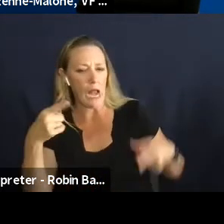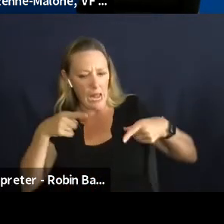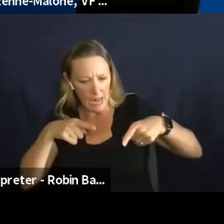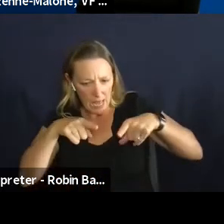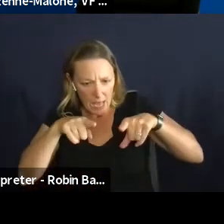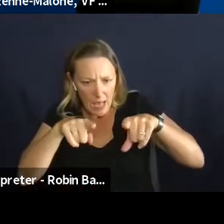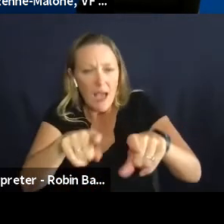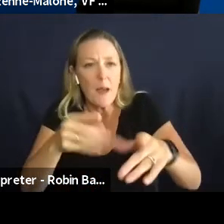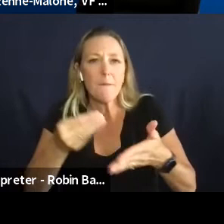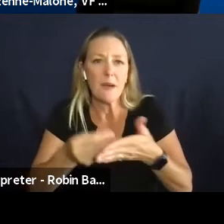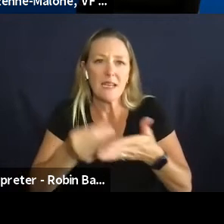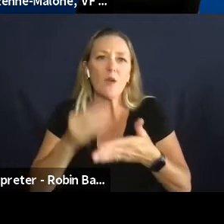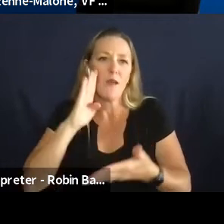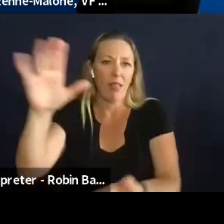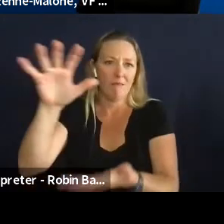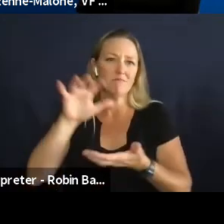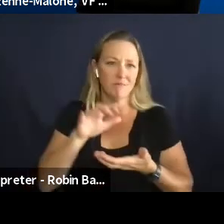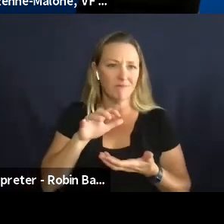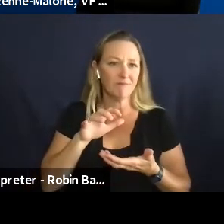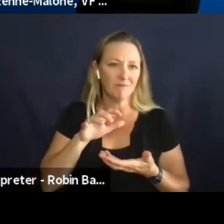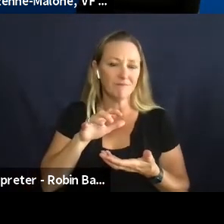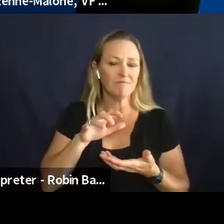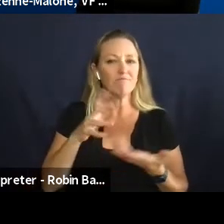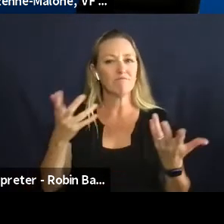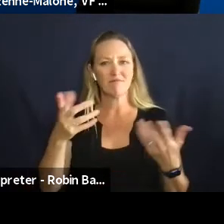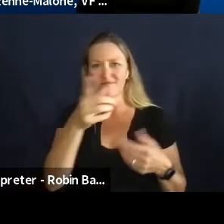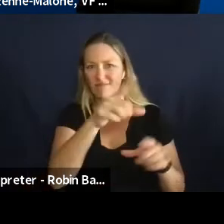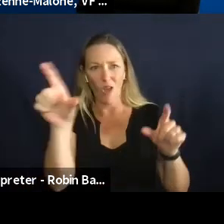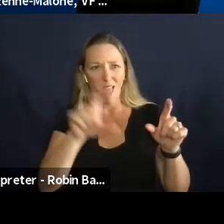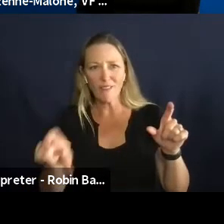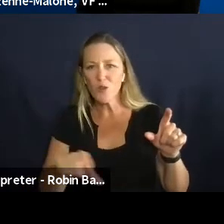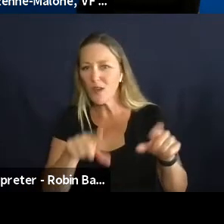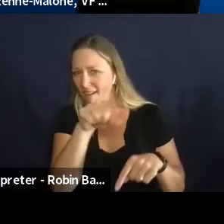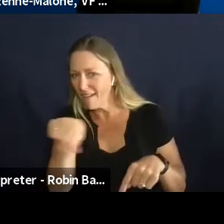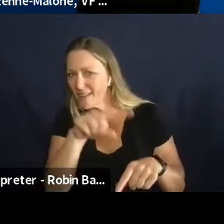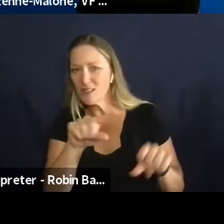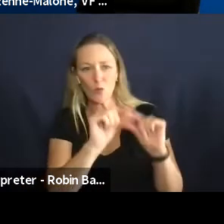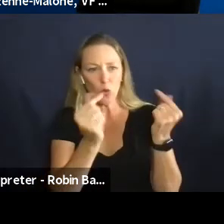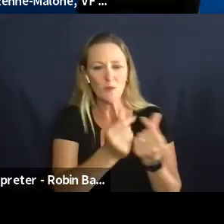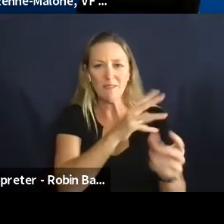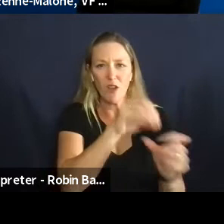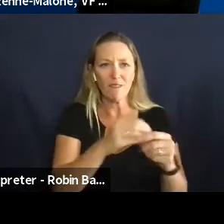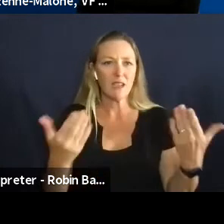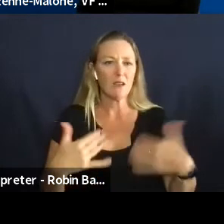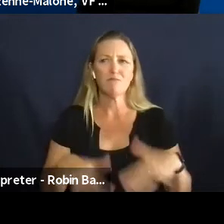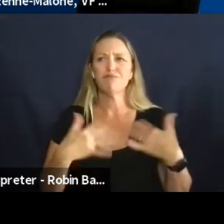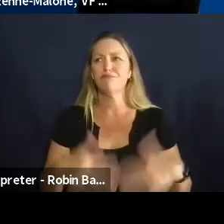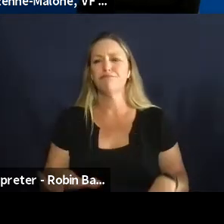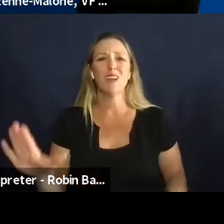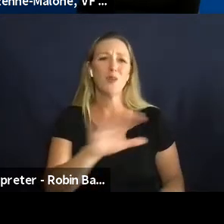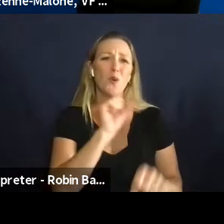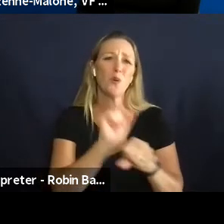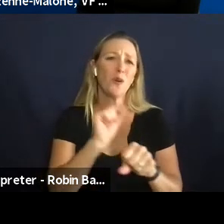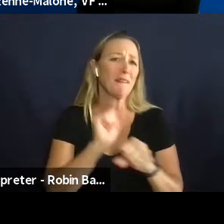come and um everyone on this panel like all these groups they do really really um selfless work